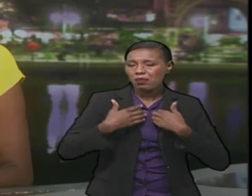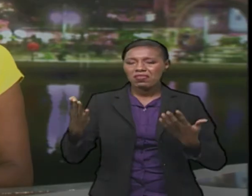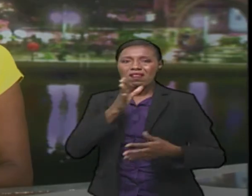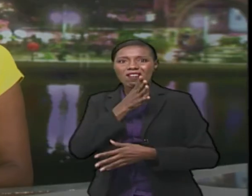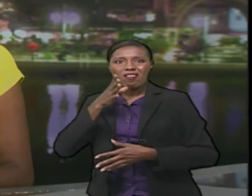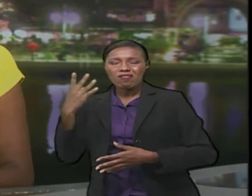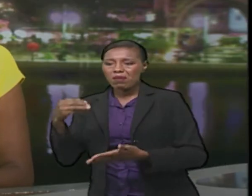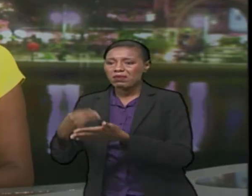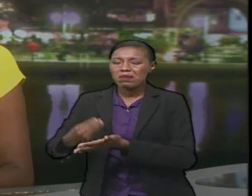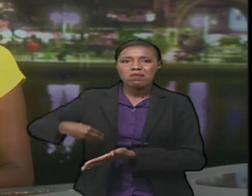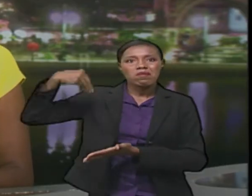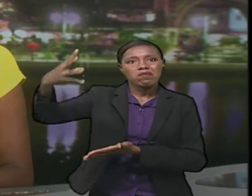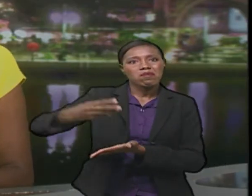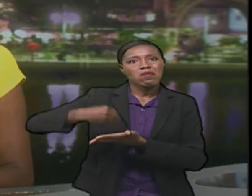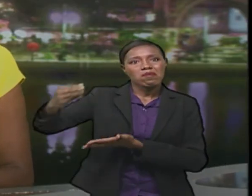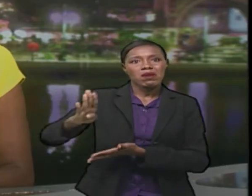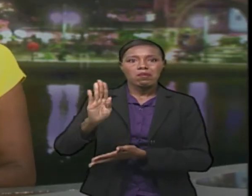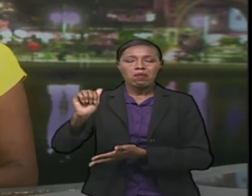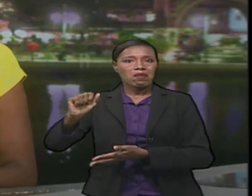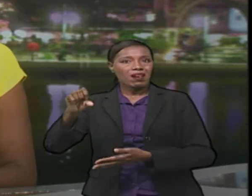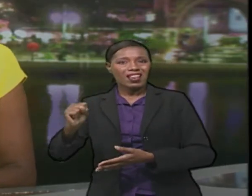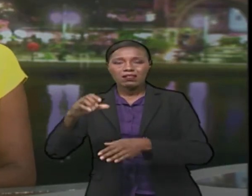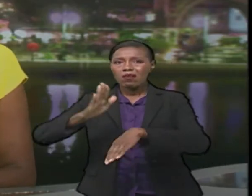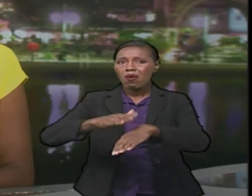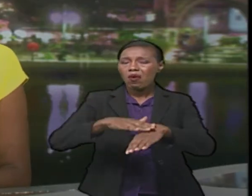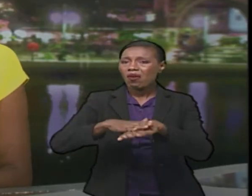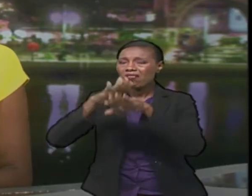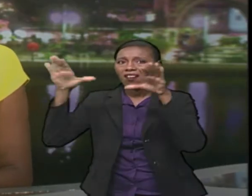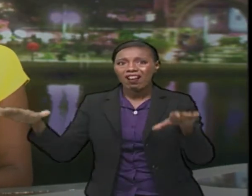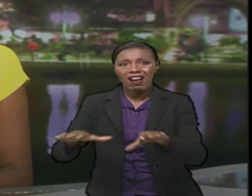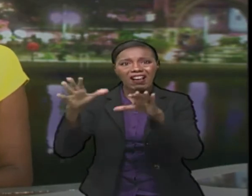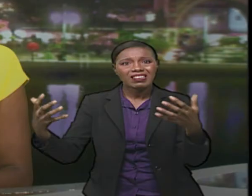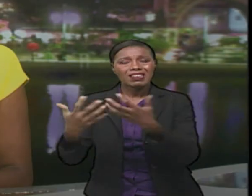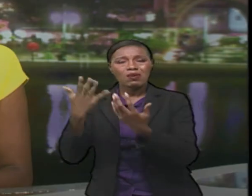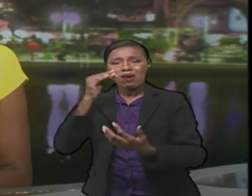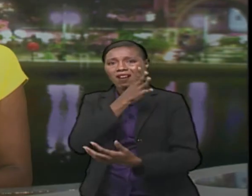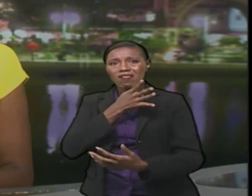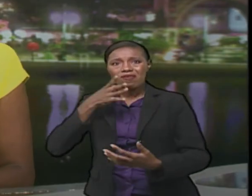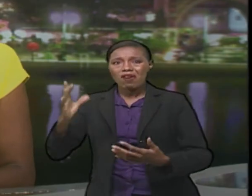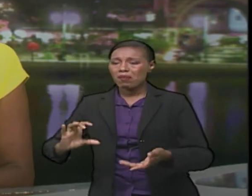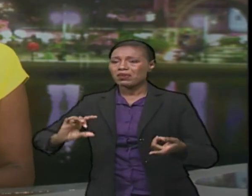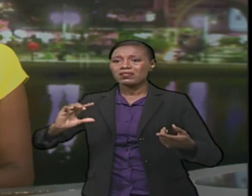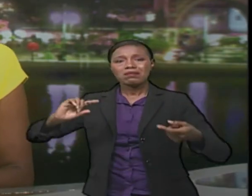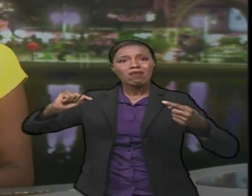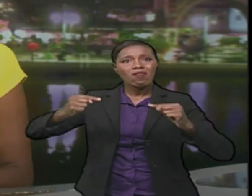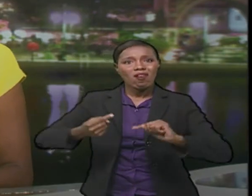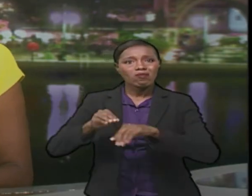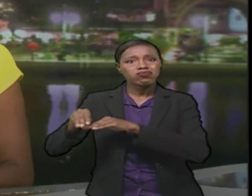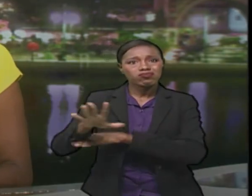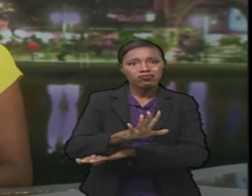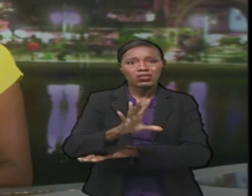Barbados Agricultural Society to call for action as the livelihood of farmers is being affected. According to Chief